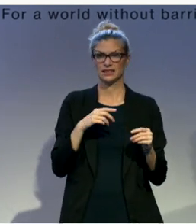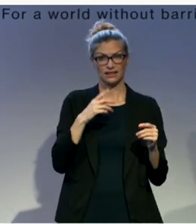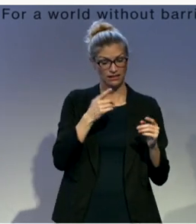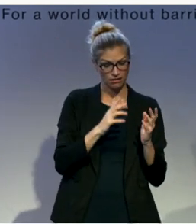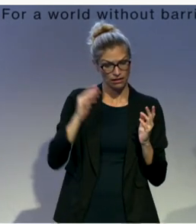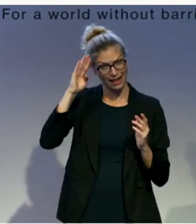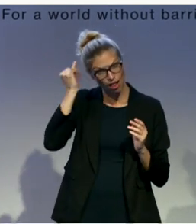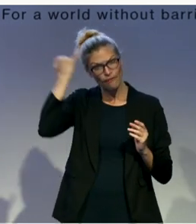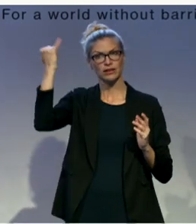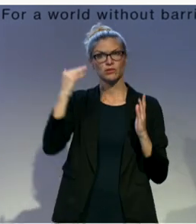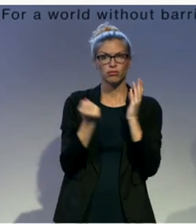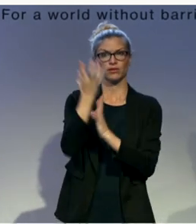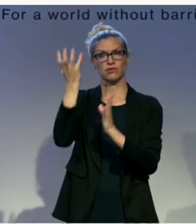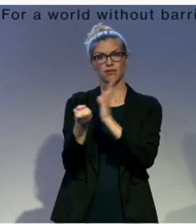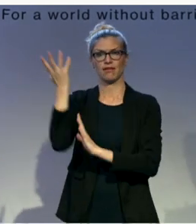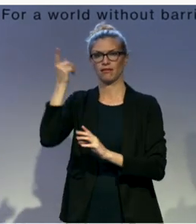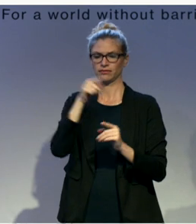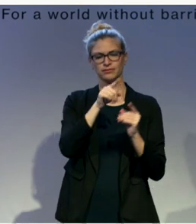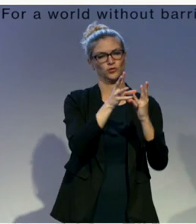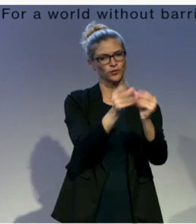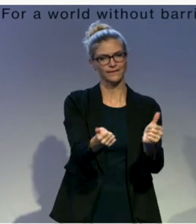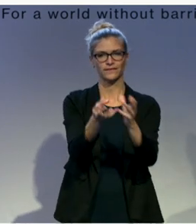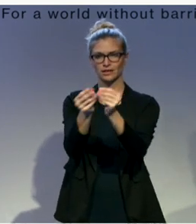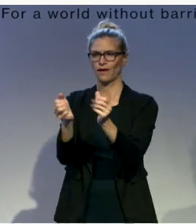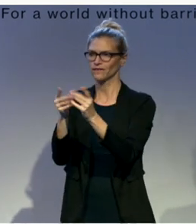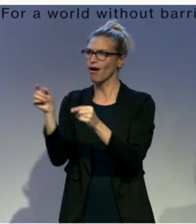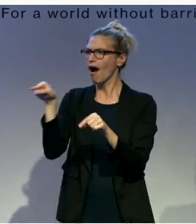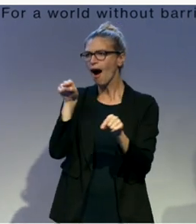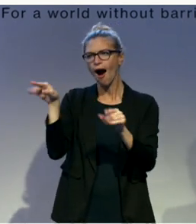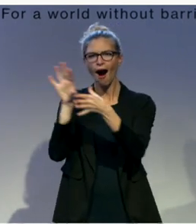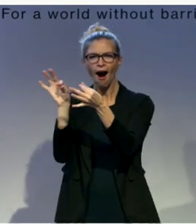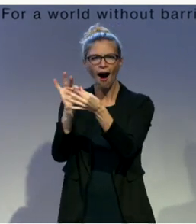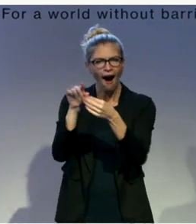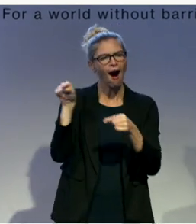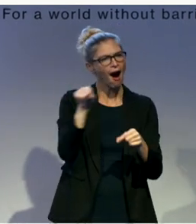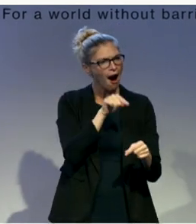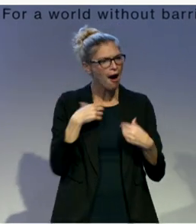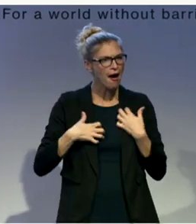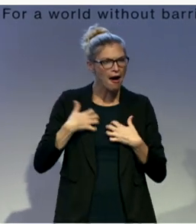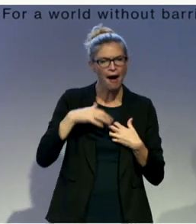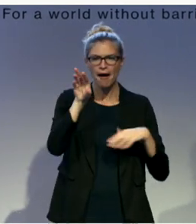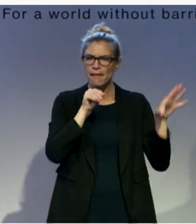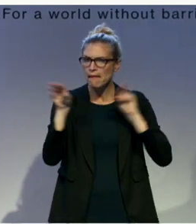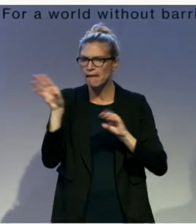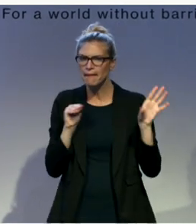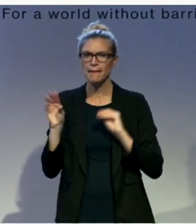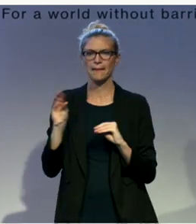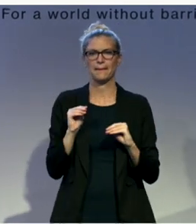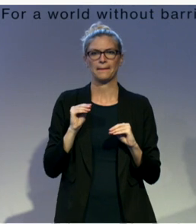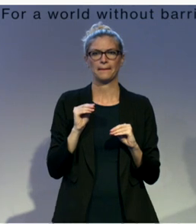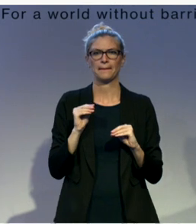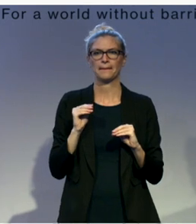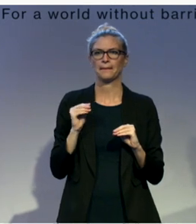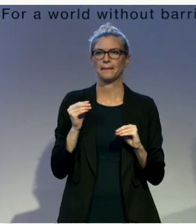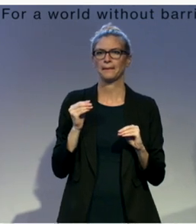shares their solution to that problem. Please note, for those of you who are not familiar with sign